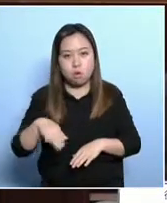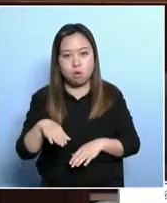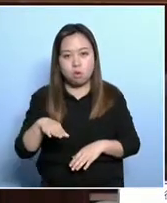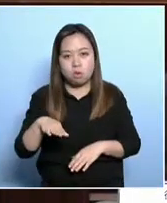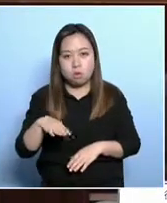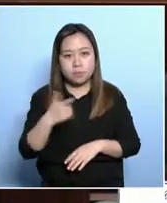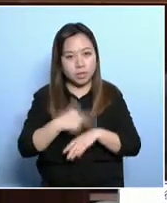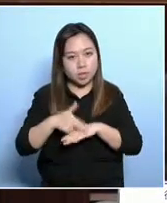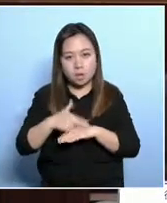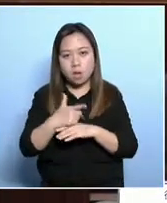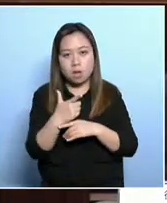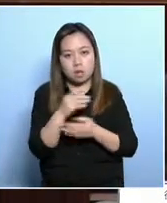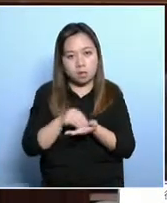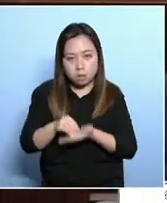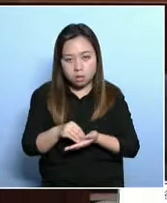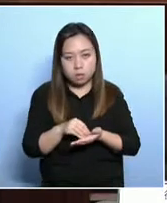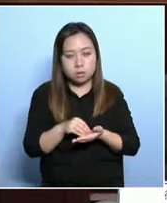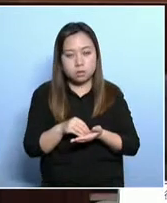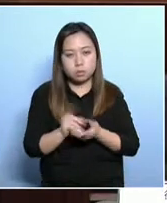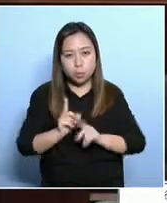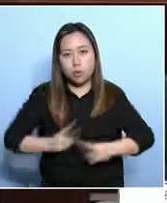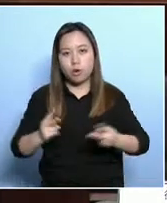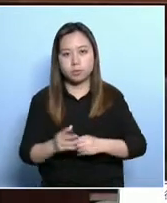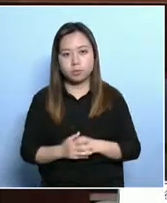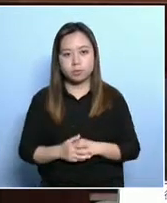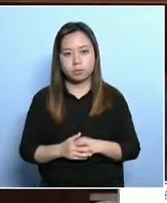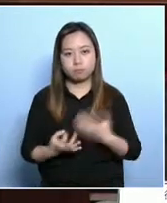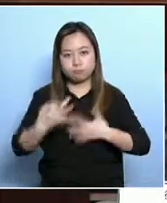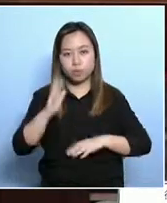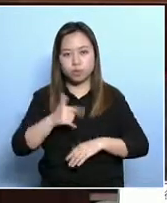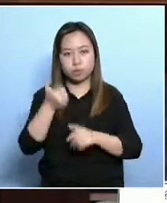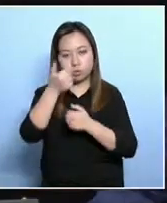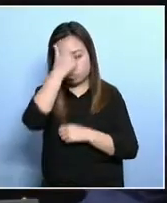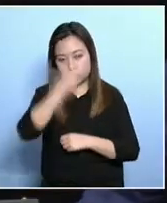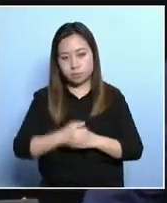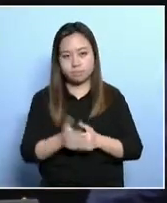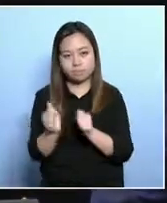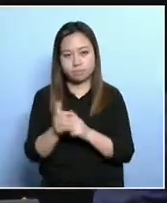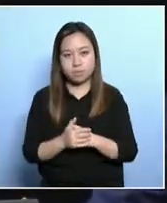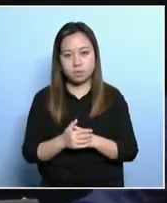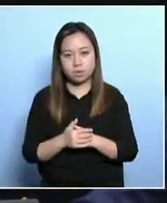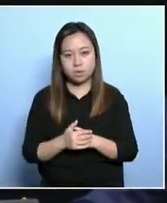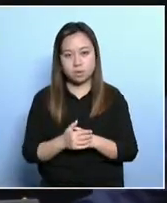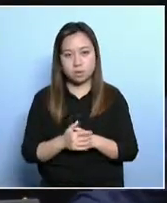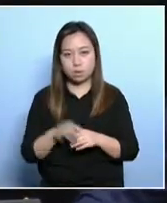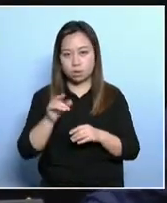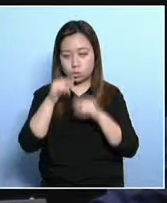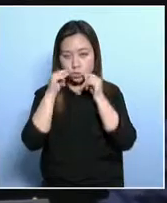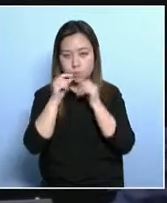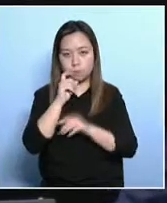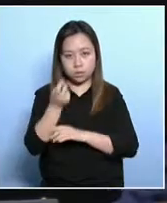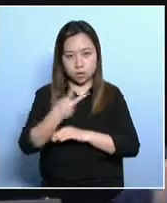Well, if we have more data, it will certainly help us improve in our policies in the future.